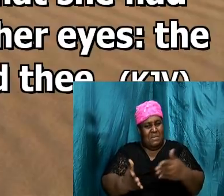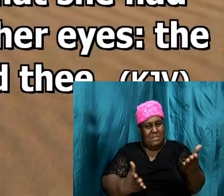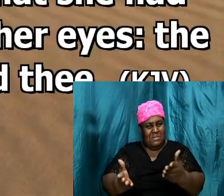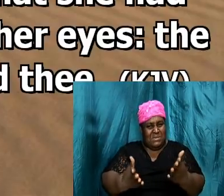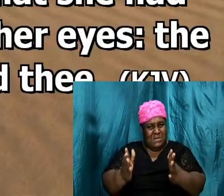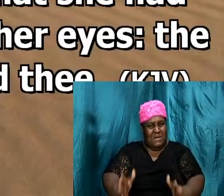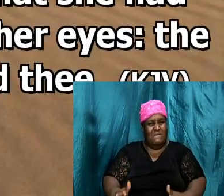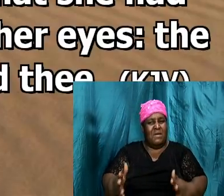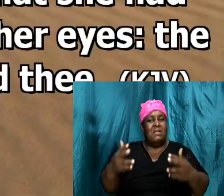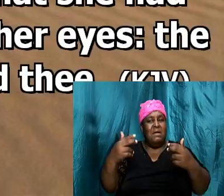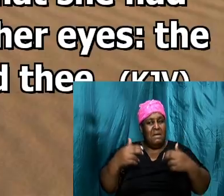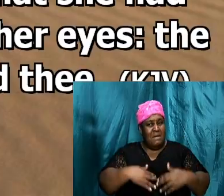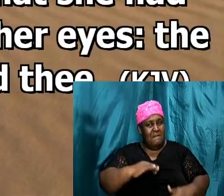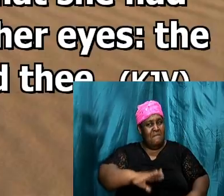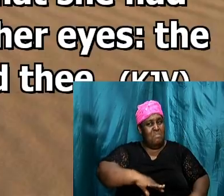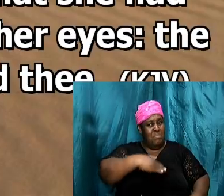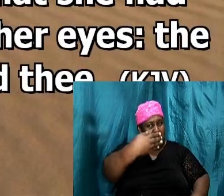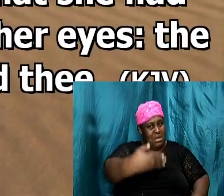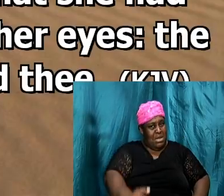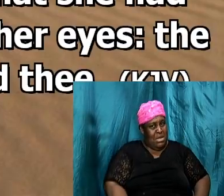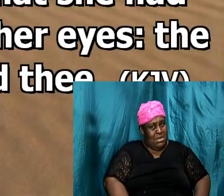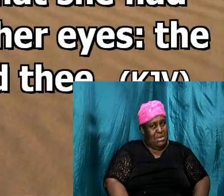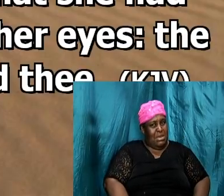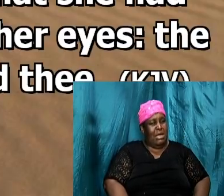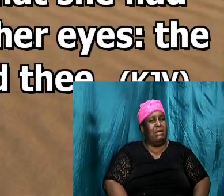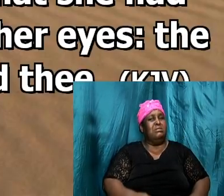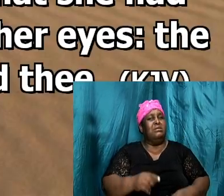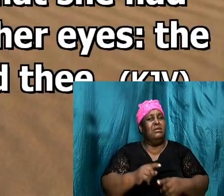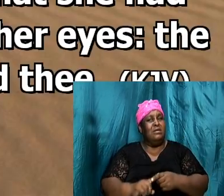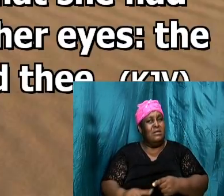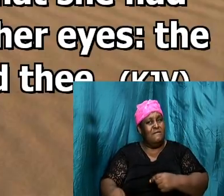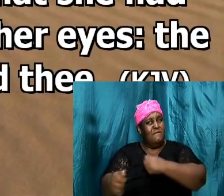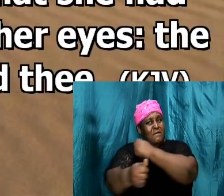who are you this was the servant